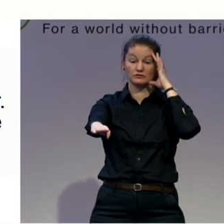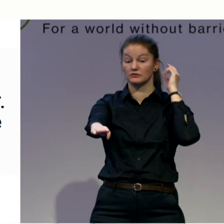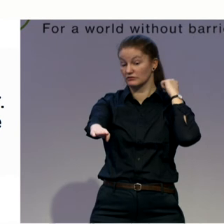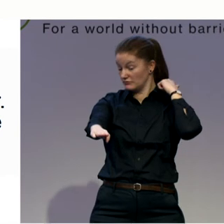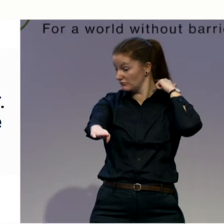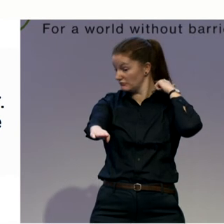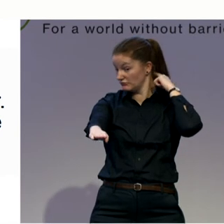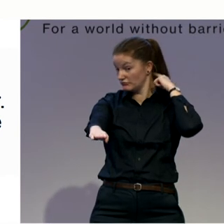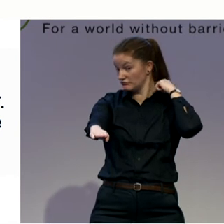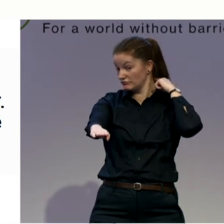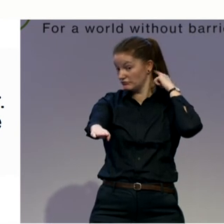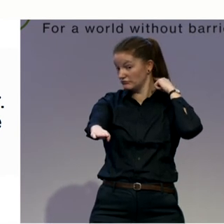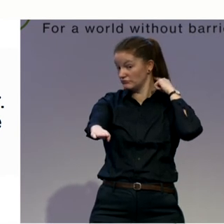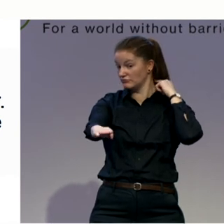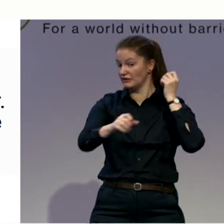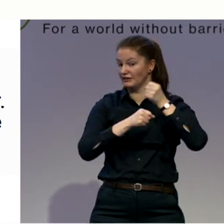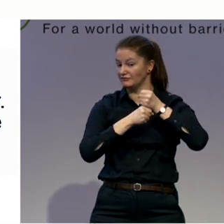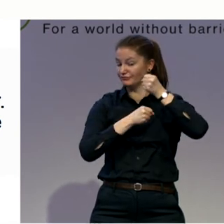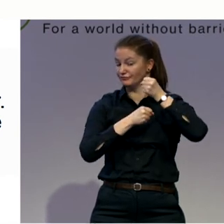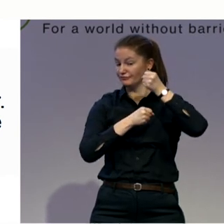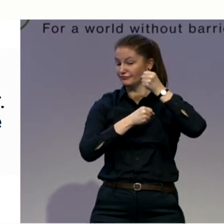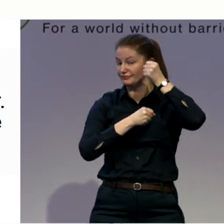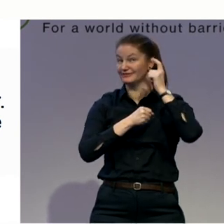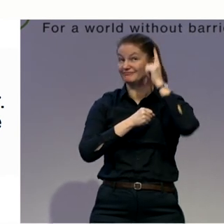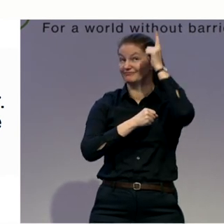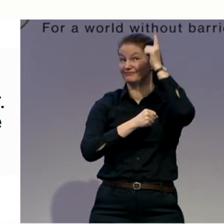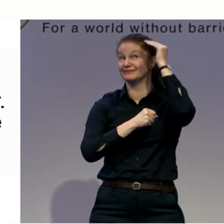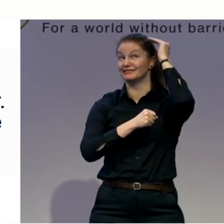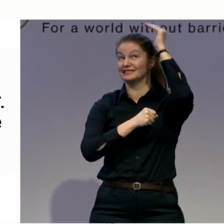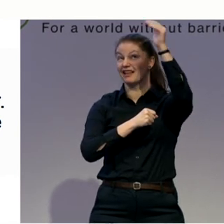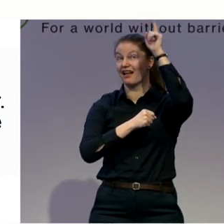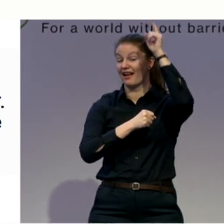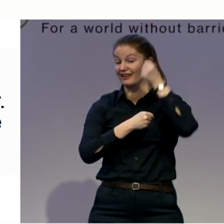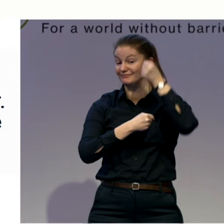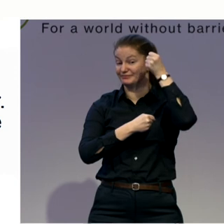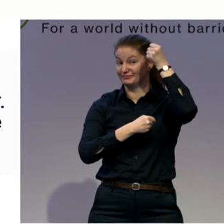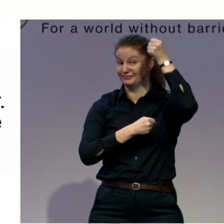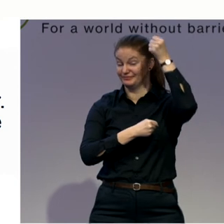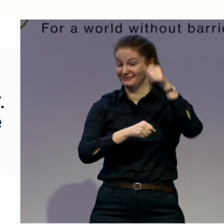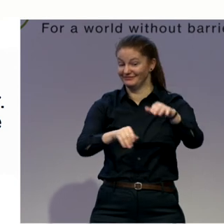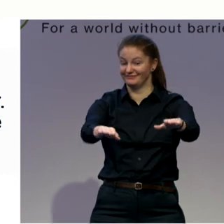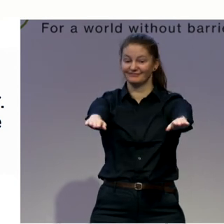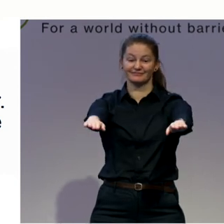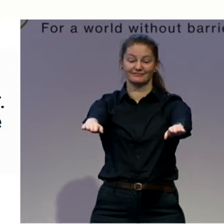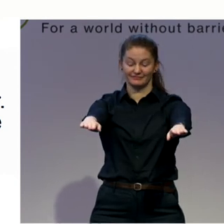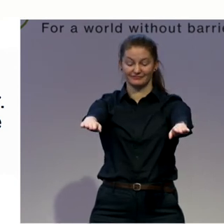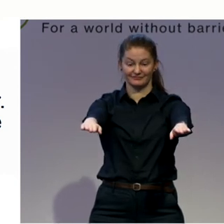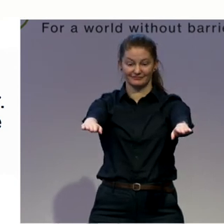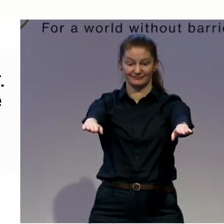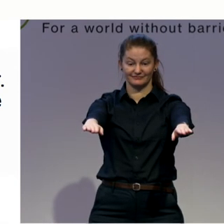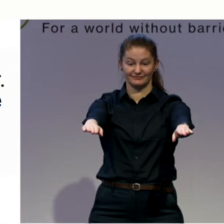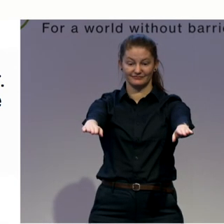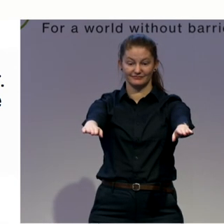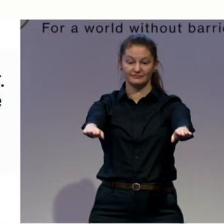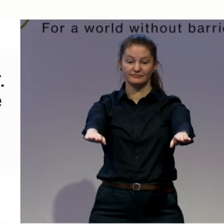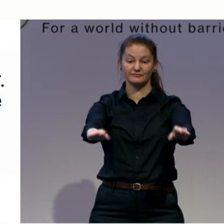Beautiful long neck. Think about the belly dancers. Huh? They have long necks and shoulders down. So